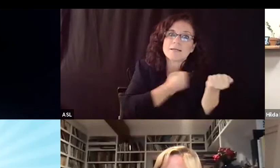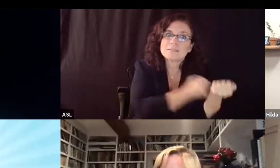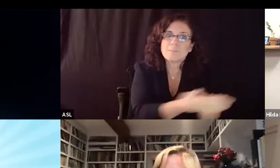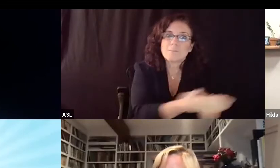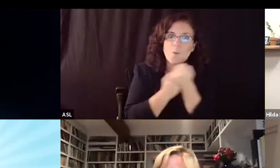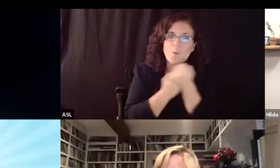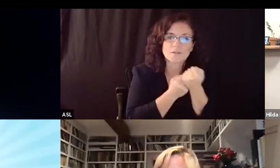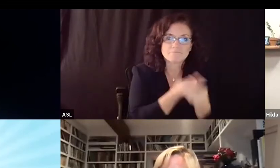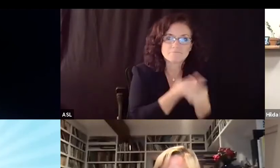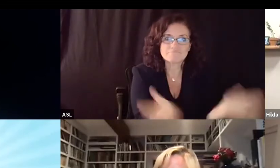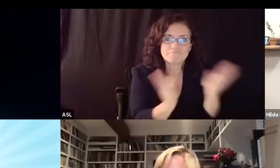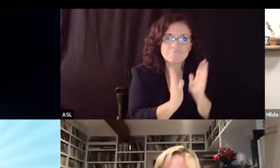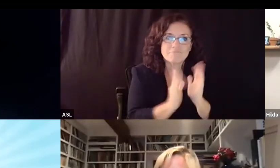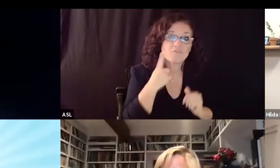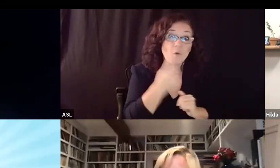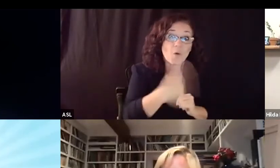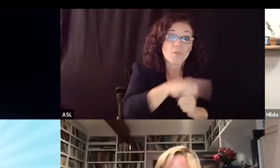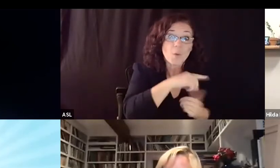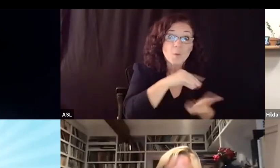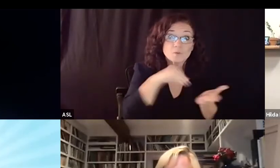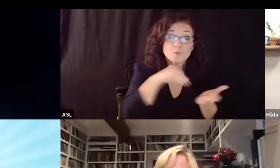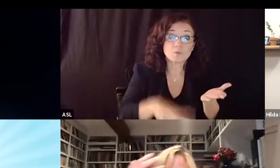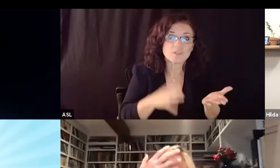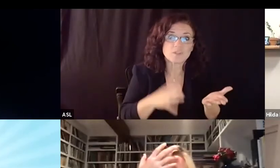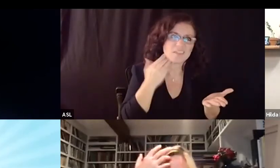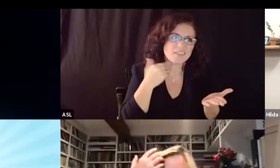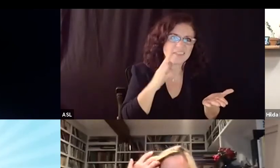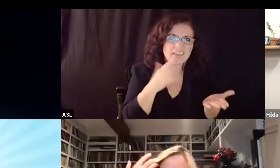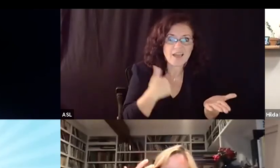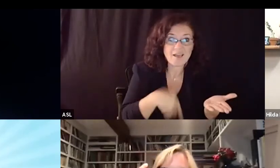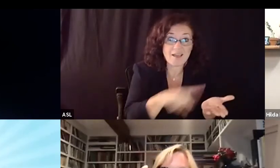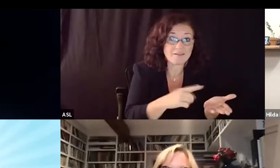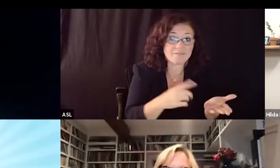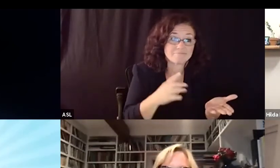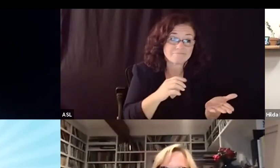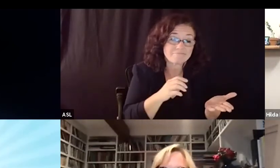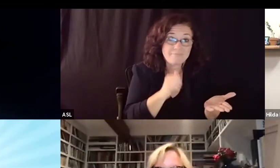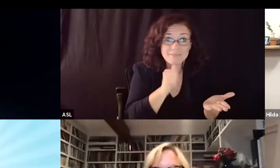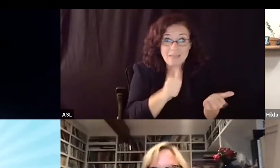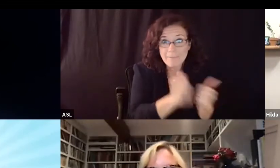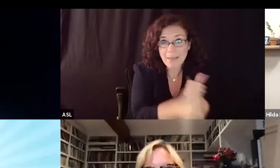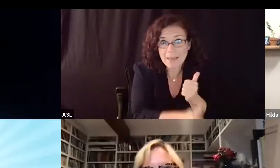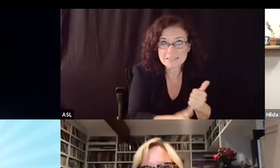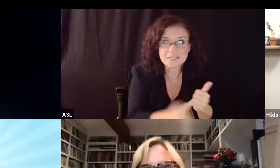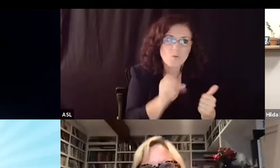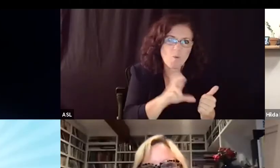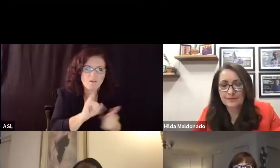help the kids who are going to get incompletes or non-credits uh thank you for your time